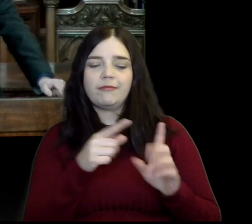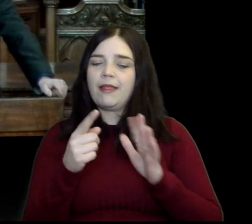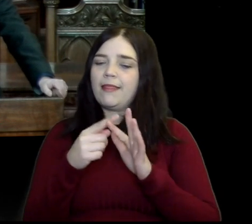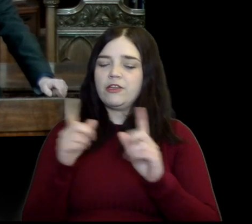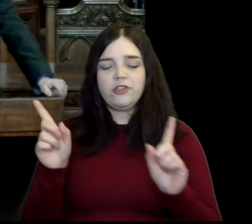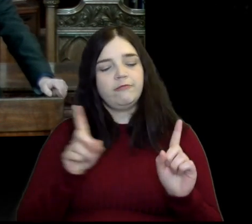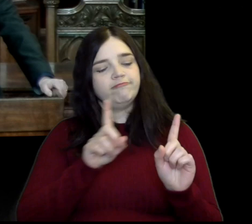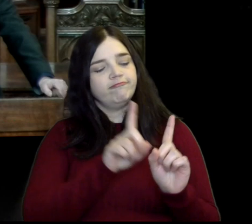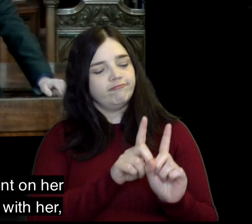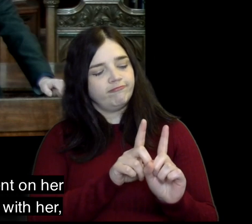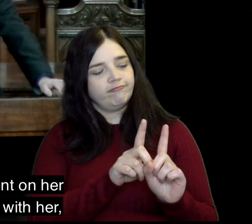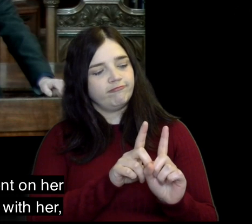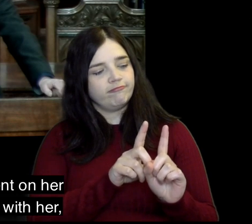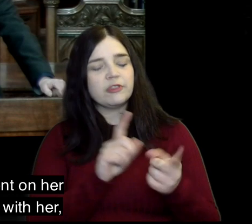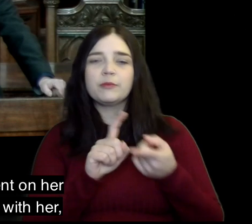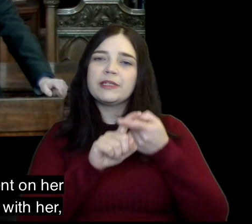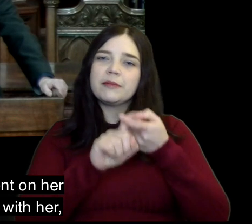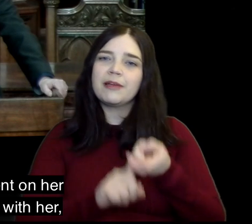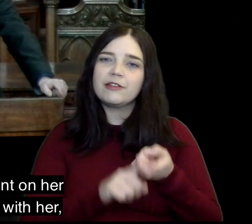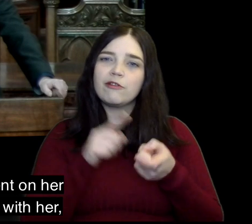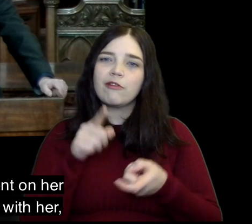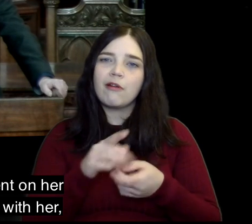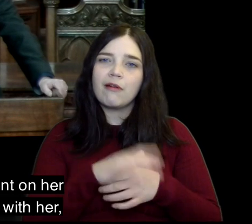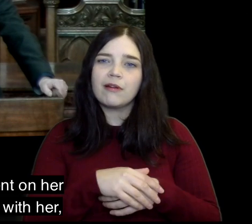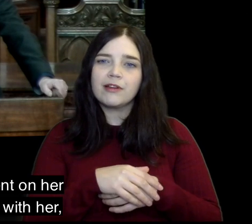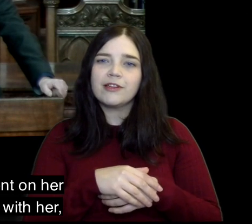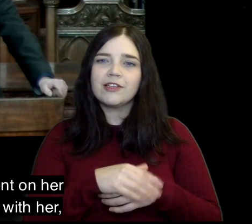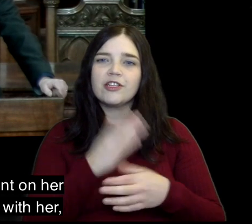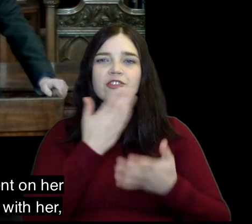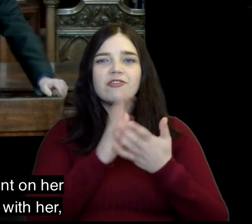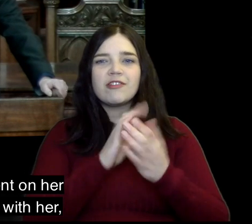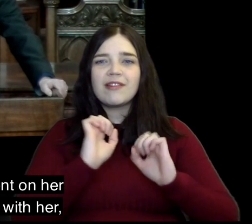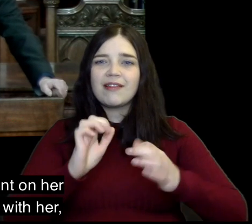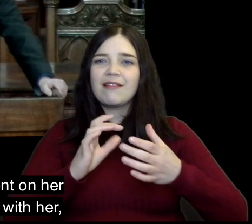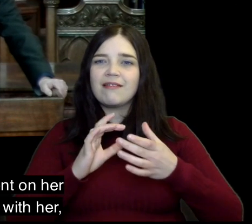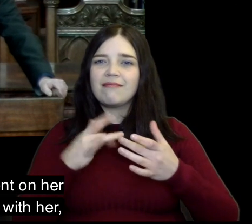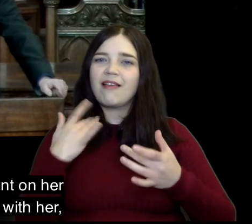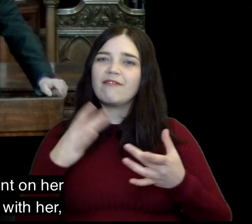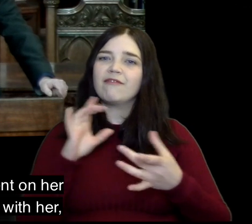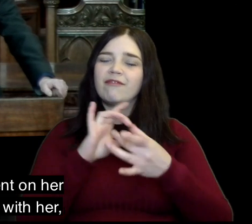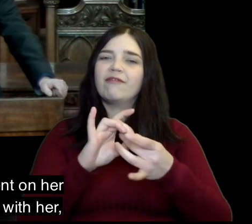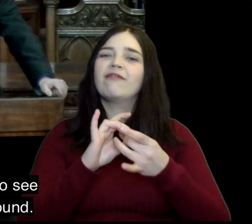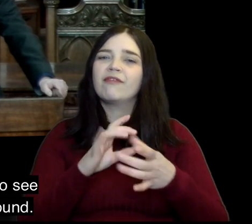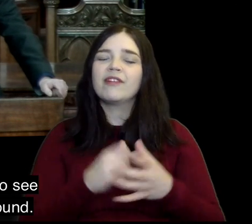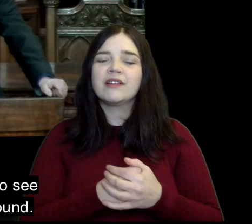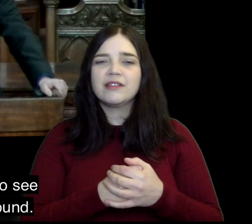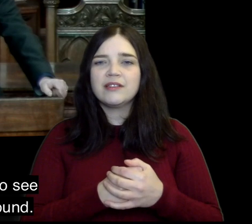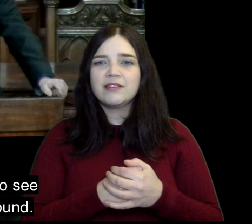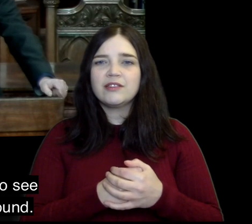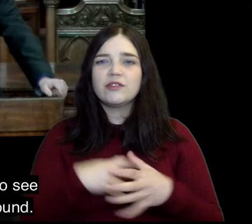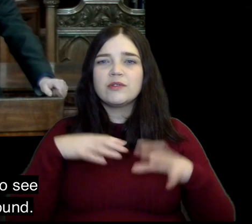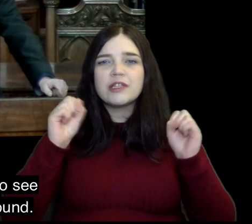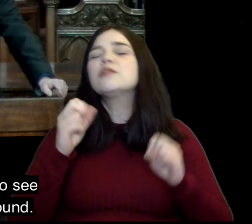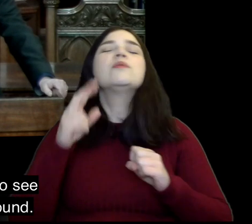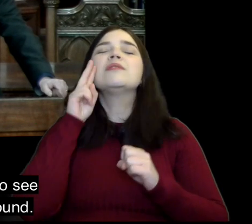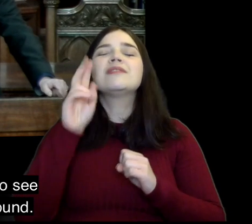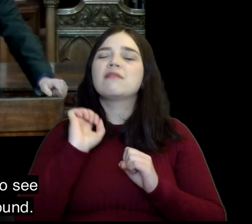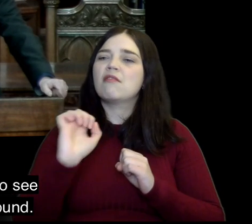it's in standing beside this woman in being dependent on her in sharing his life with her